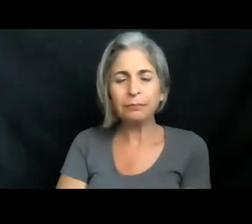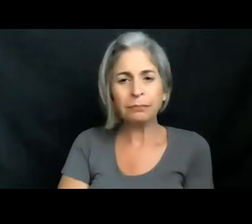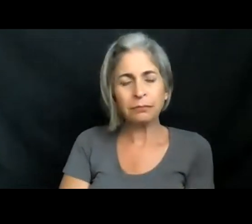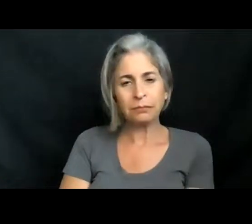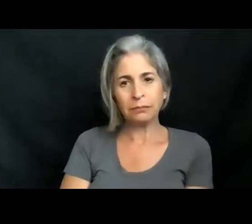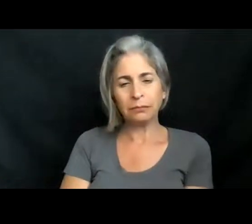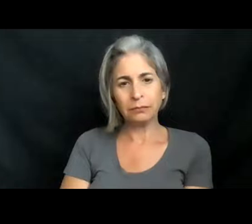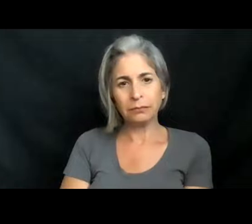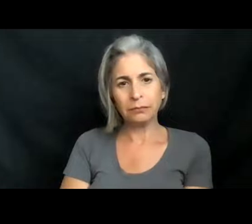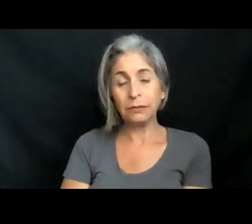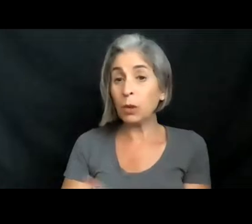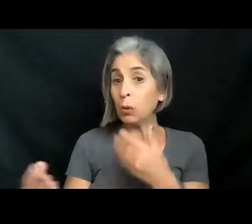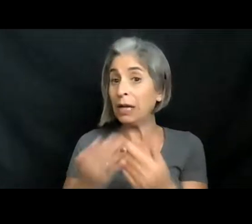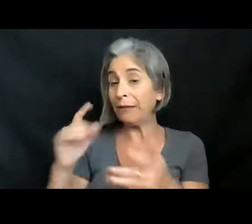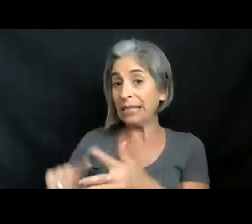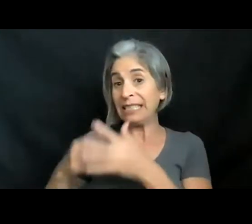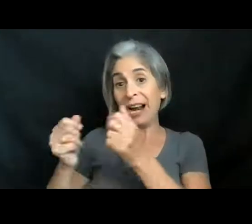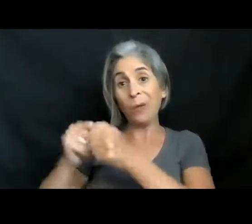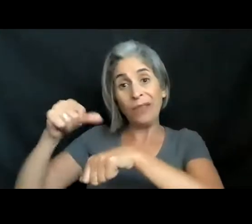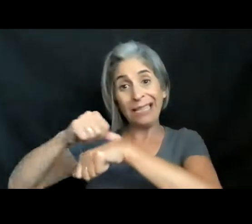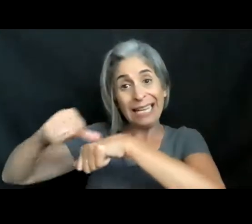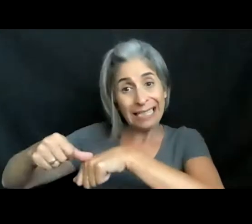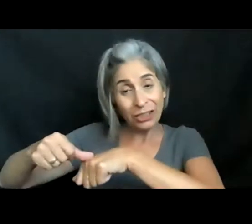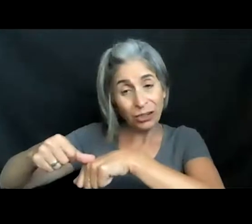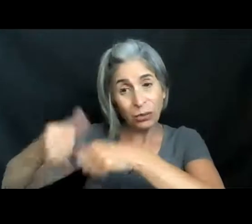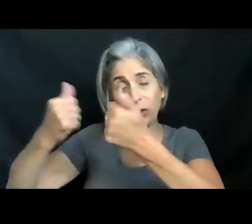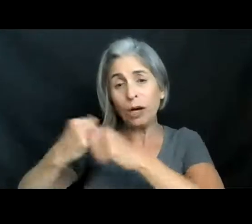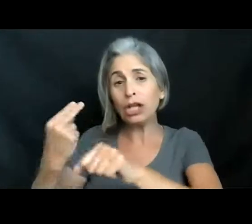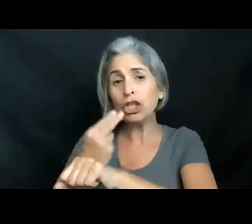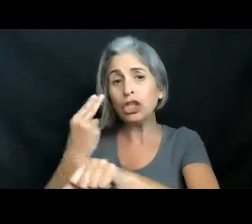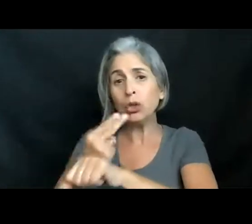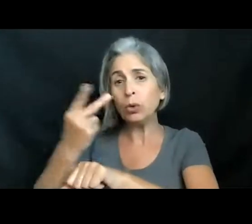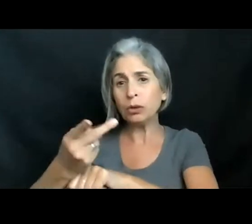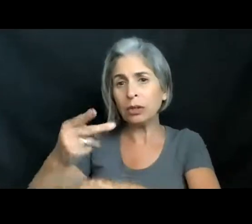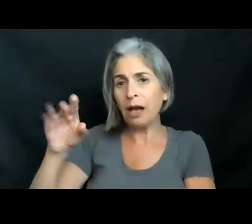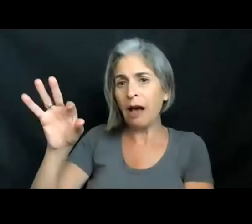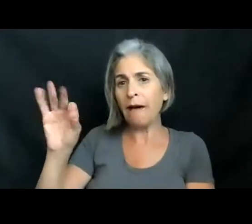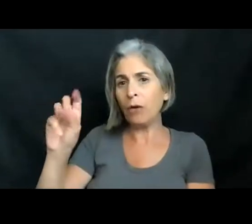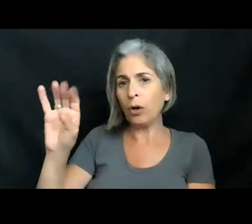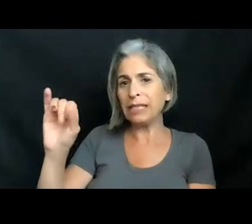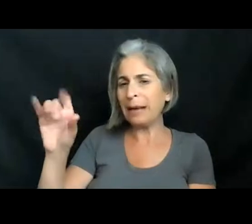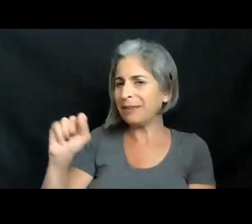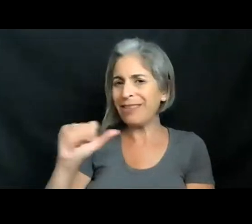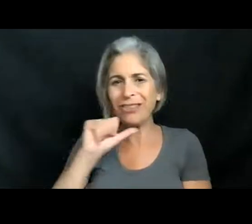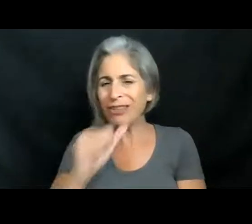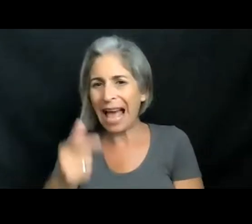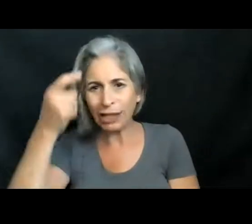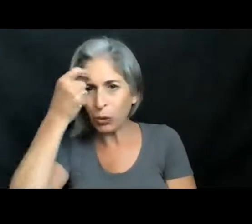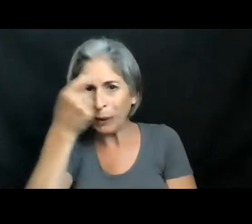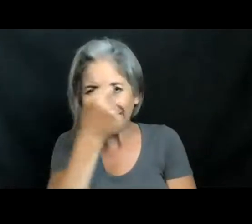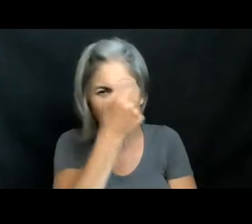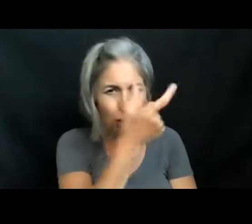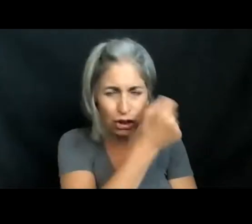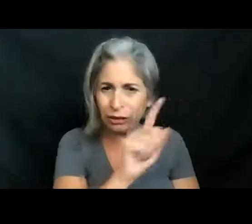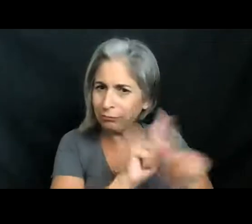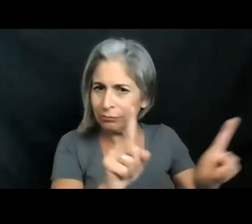So whenever we start with a dissection, we try to use our forceps. These are not tweezers. Tweezers are for eyebrows and forceps are